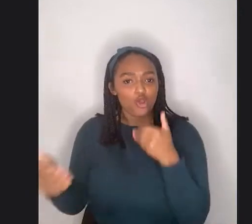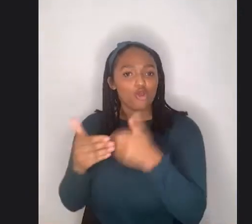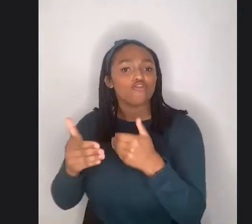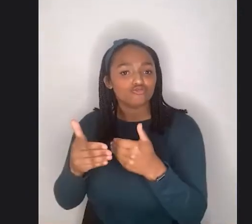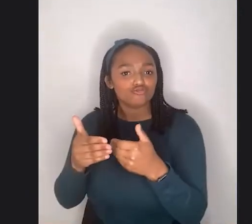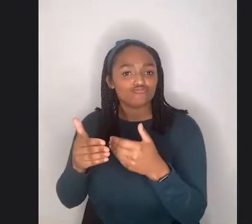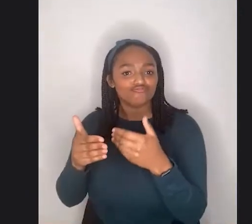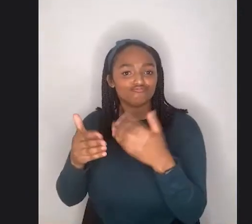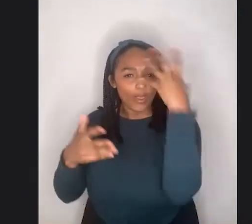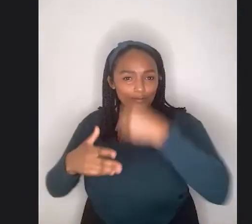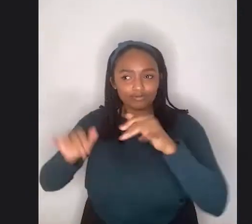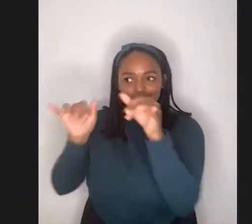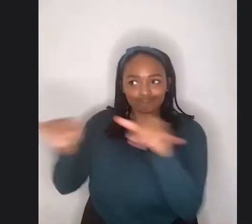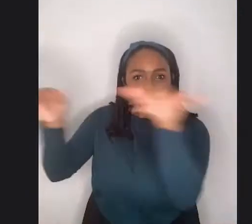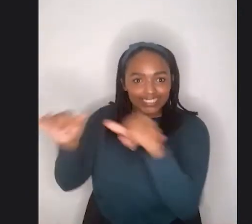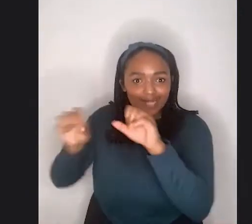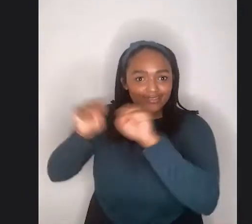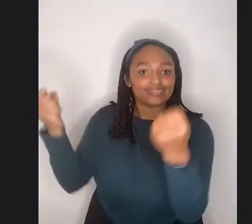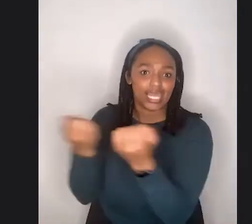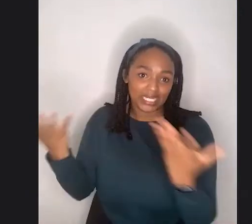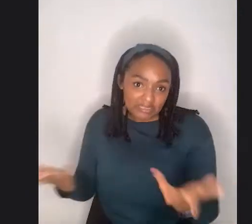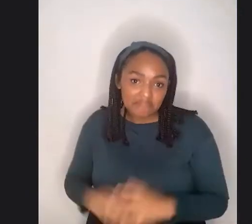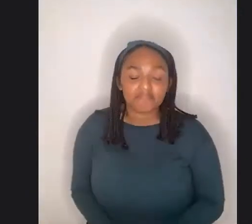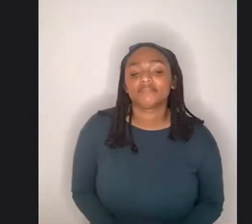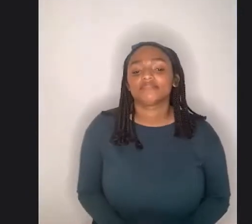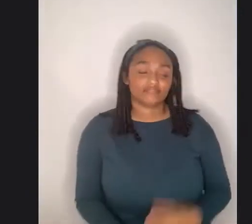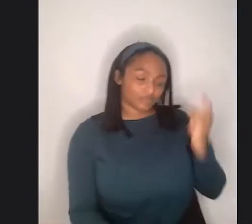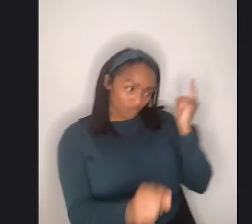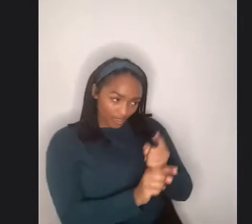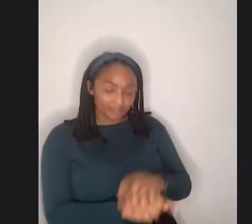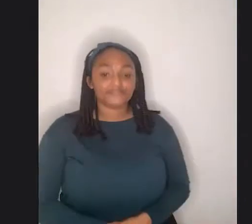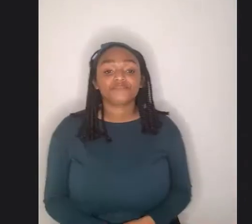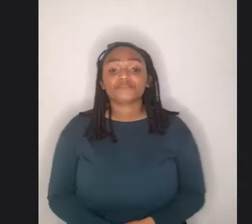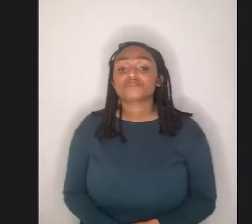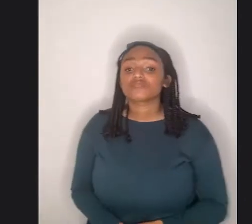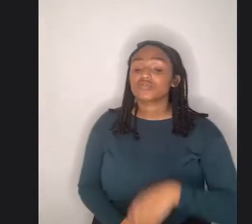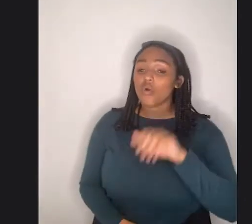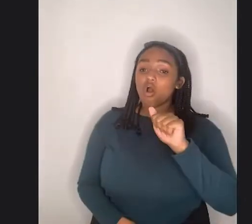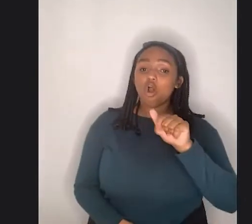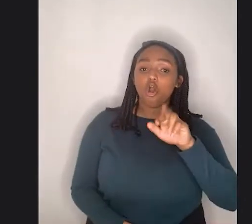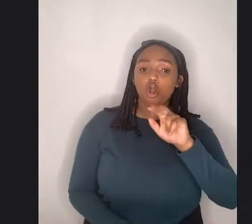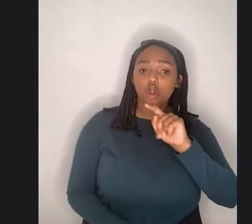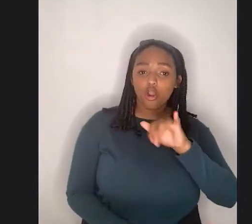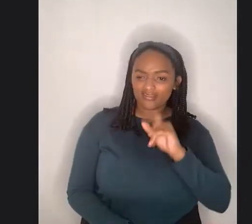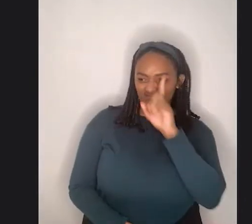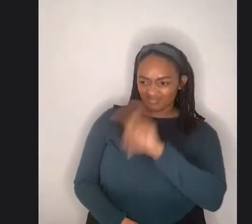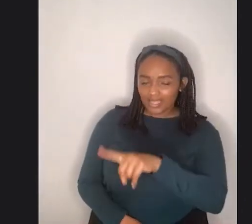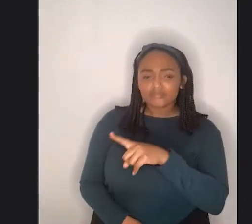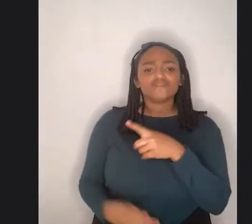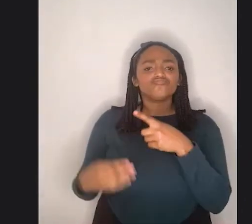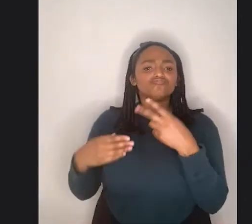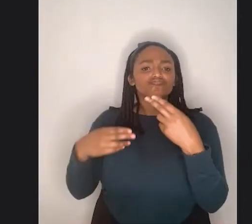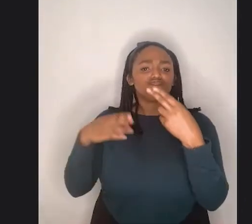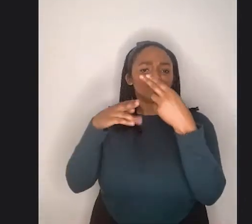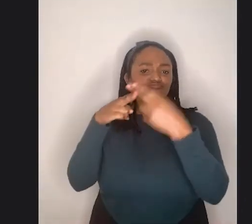and, um, and so, so yeah, so I just, uh, I asked Artie to name a few people because I want to encourage you to find